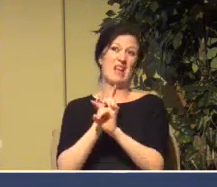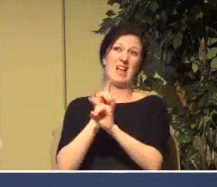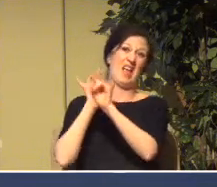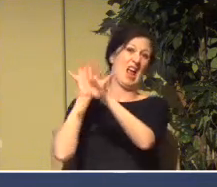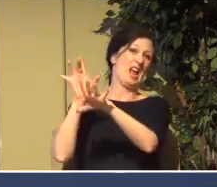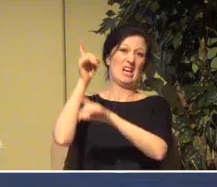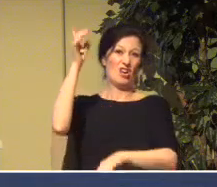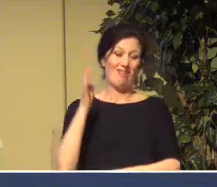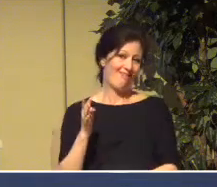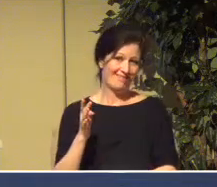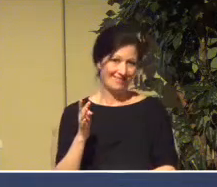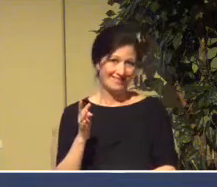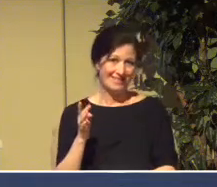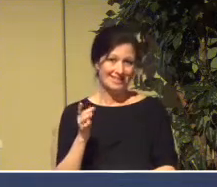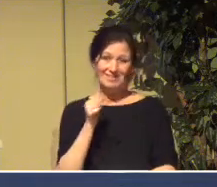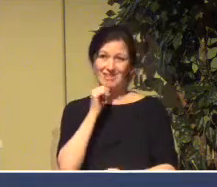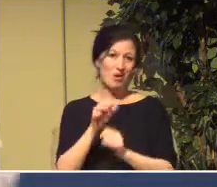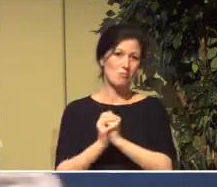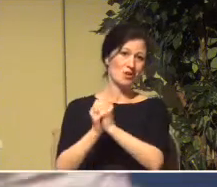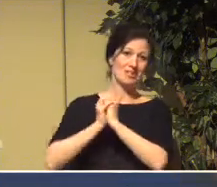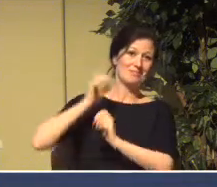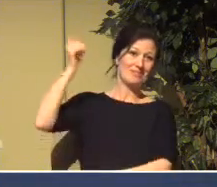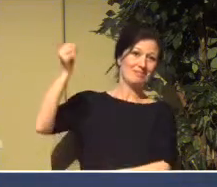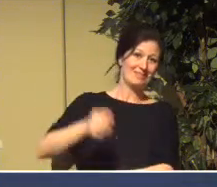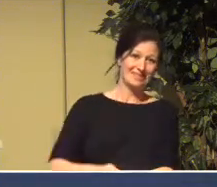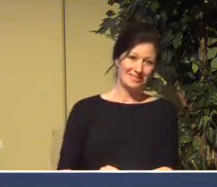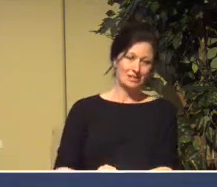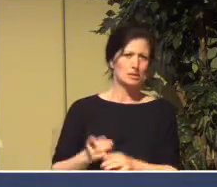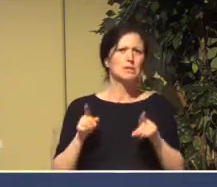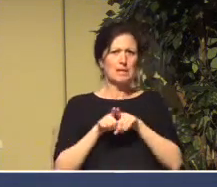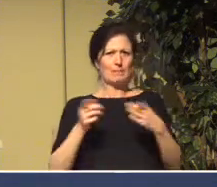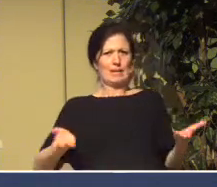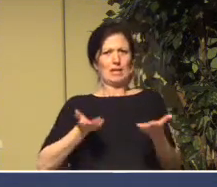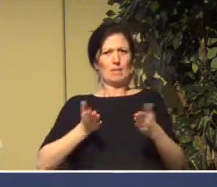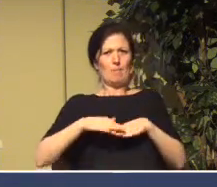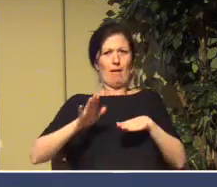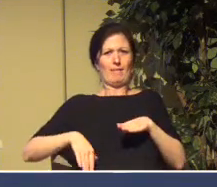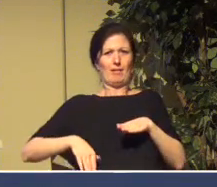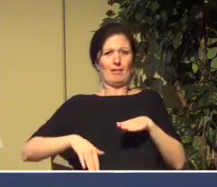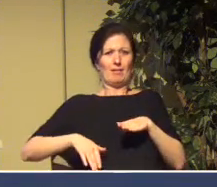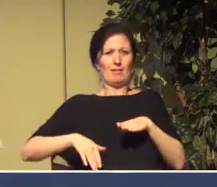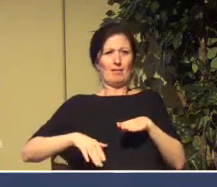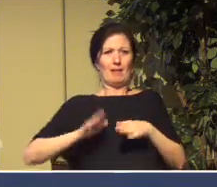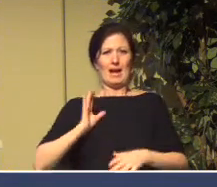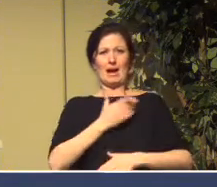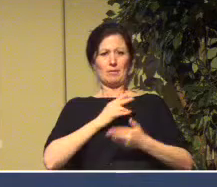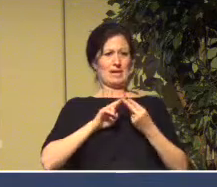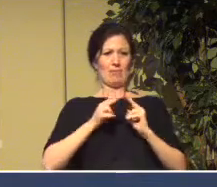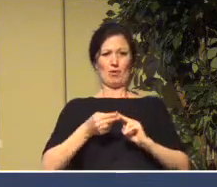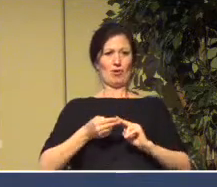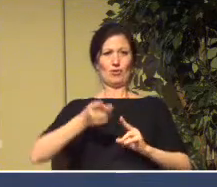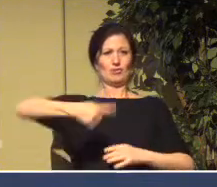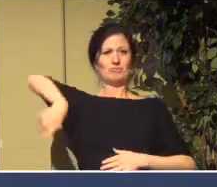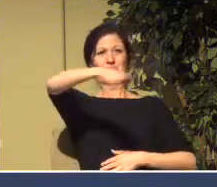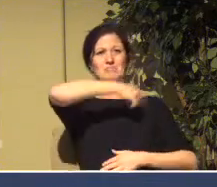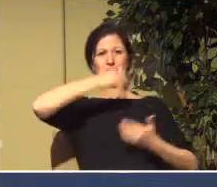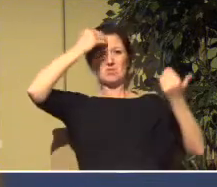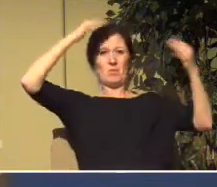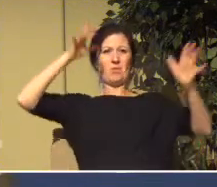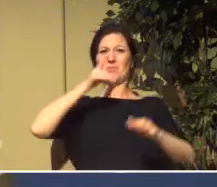not worship Him. A city around us of people in our neighborhoods who don't know Him.